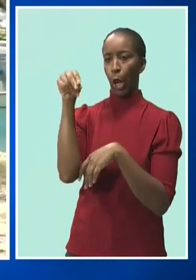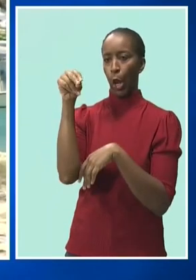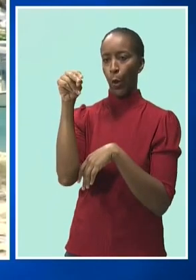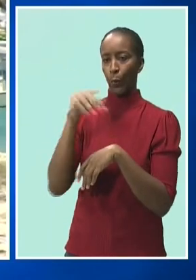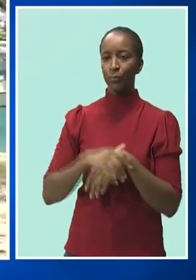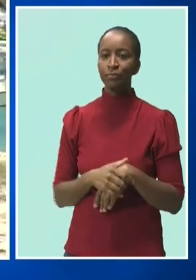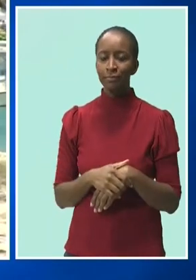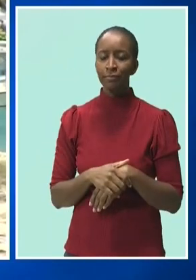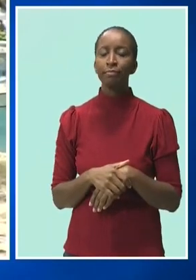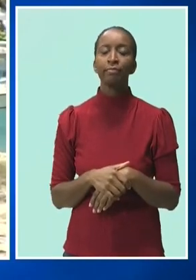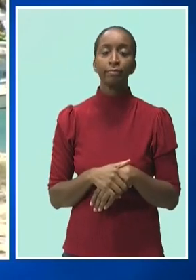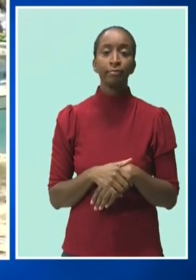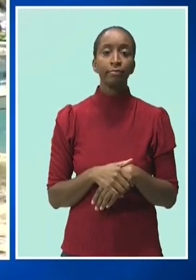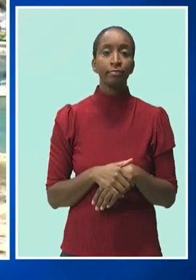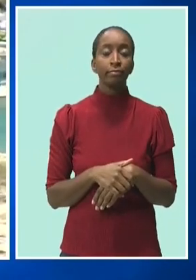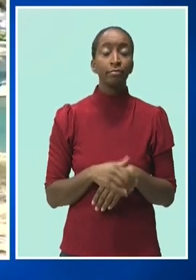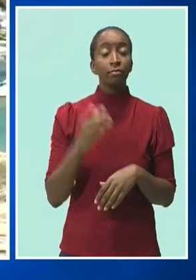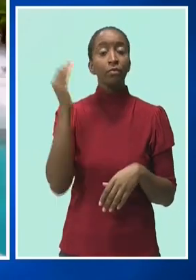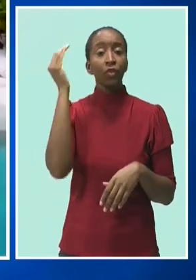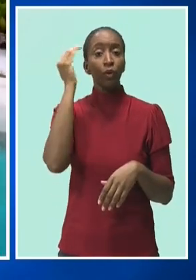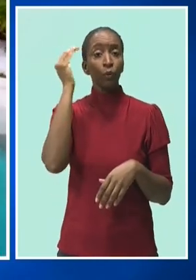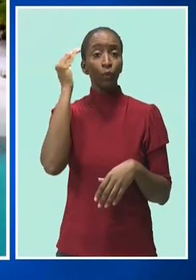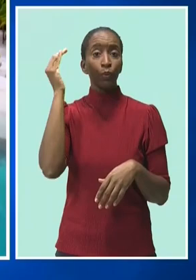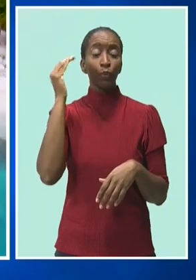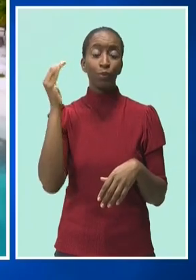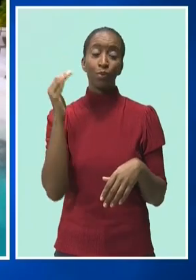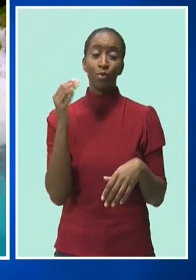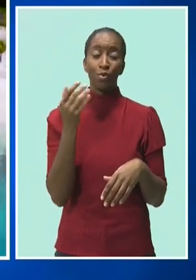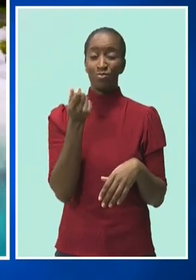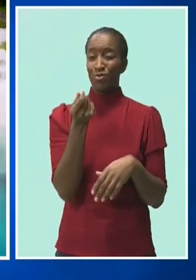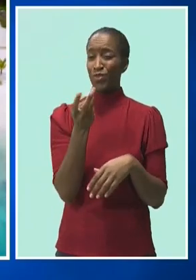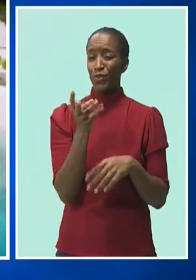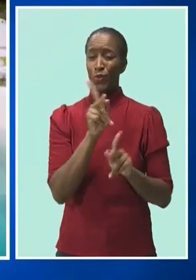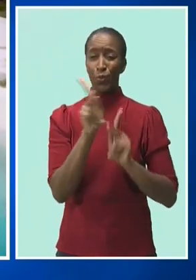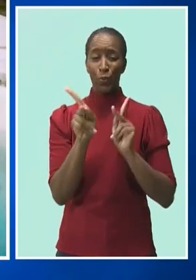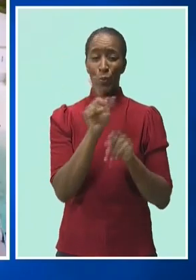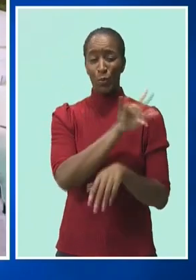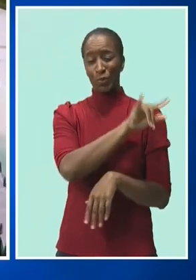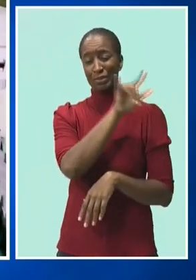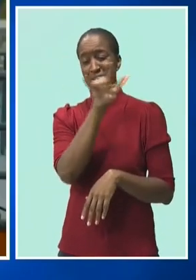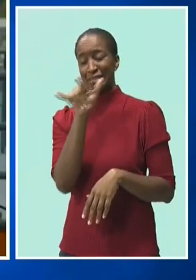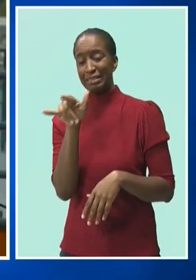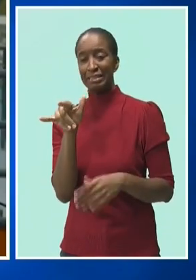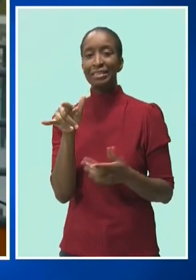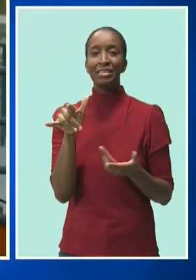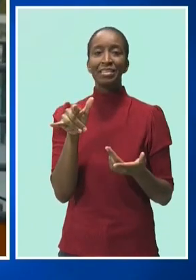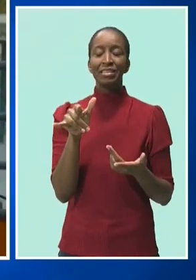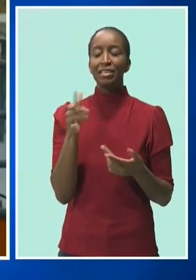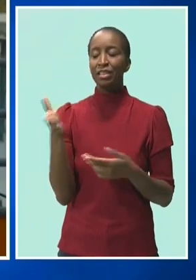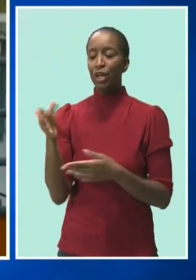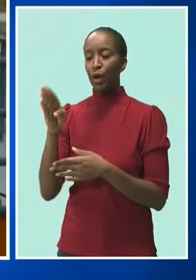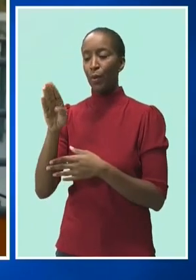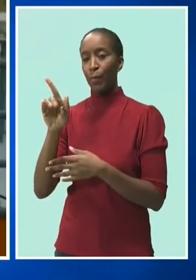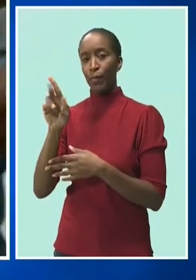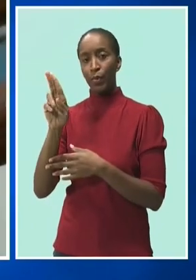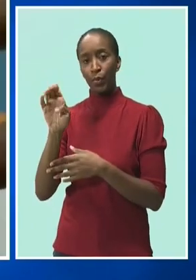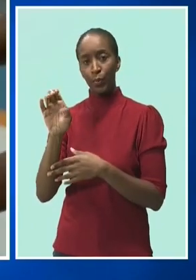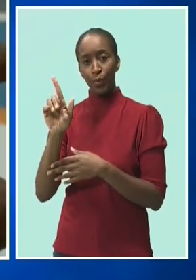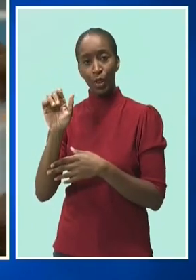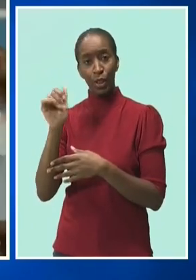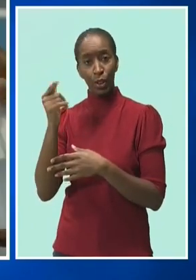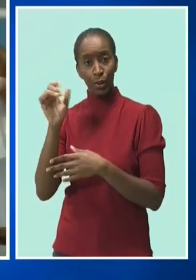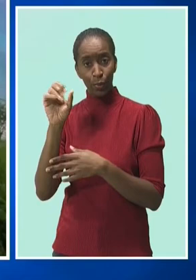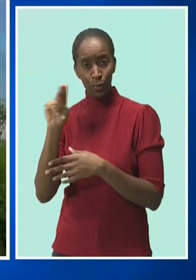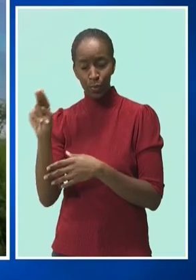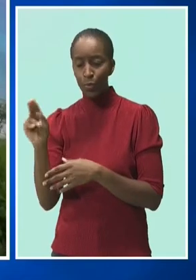number of visitors coming to our shores, establishments like Blue Lagoon, known for its day away, beach and water activities are focused on locals, offering